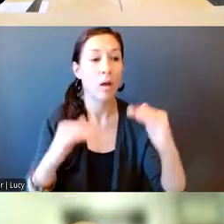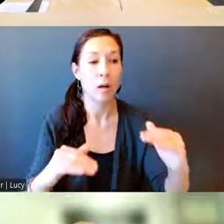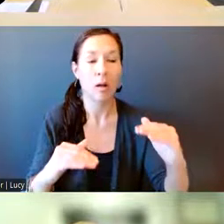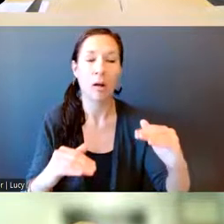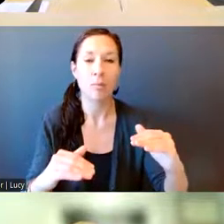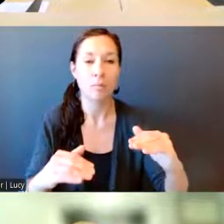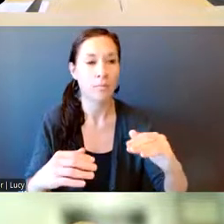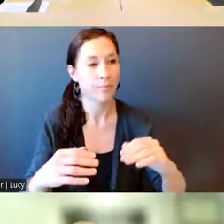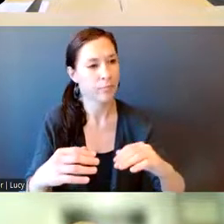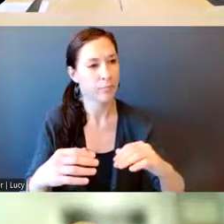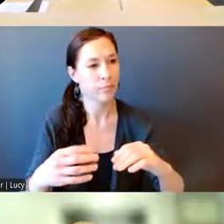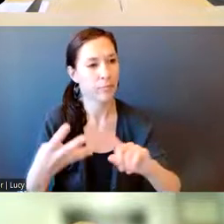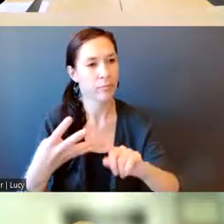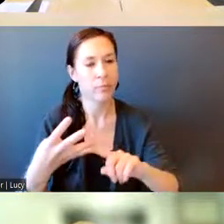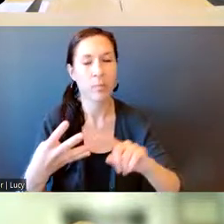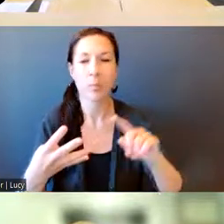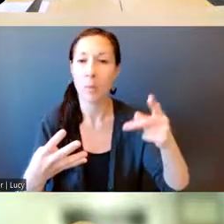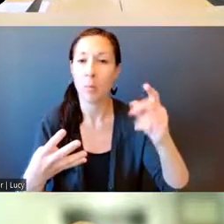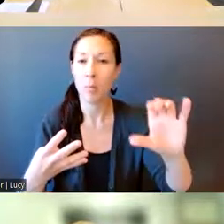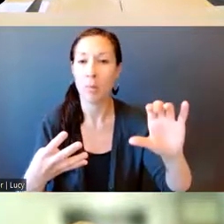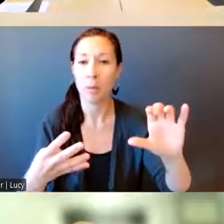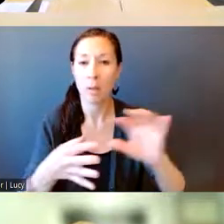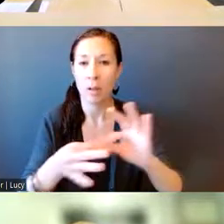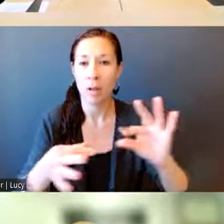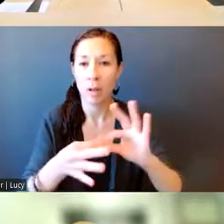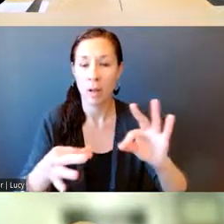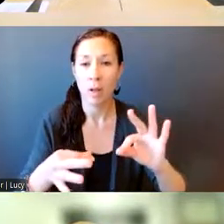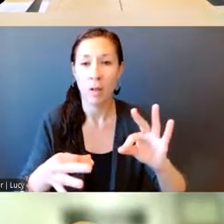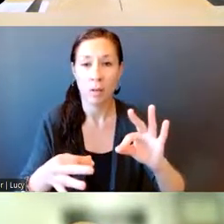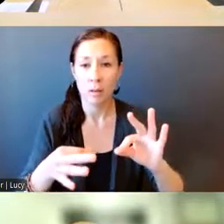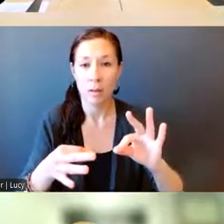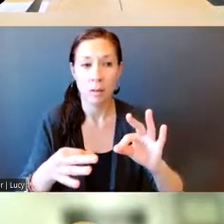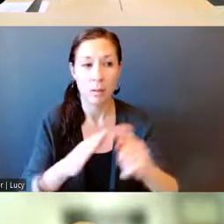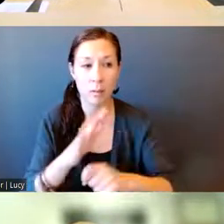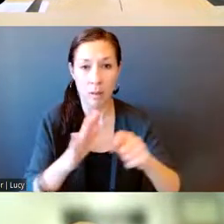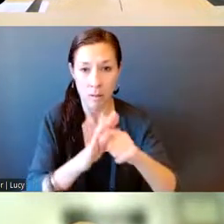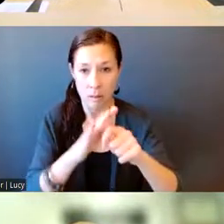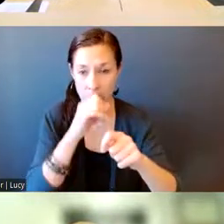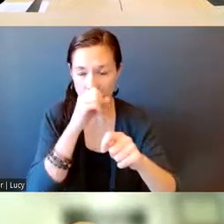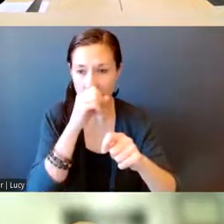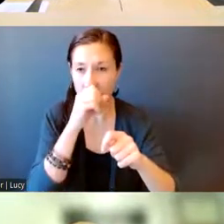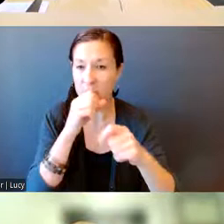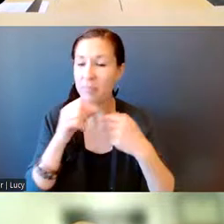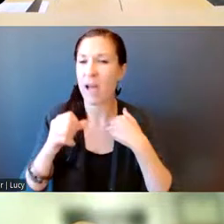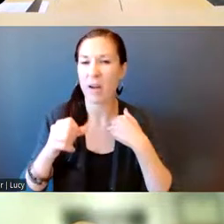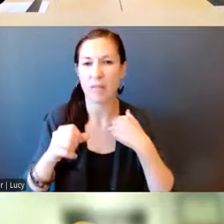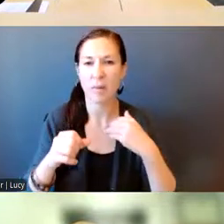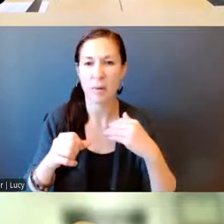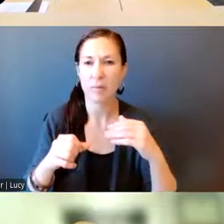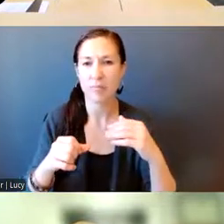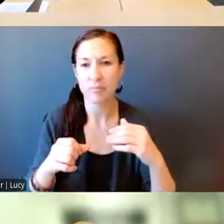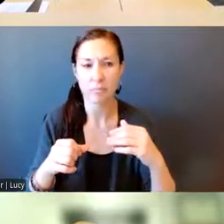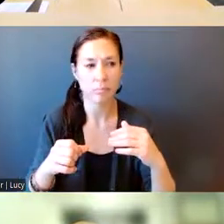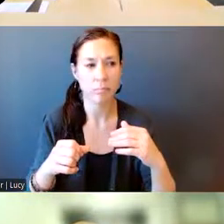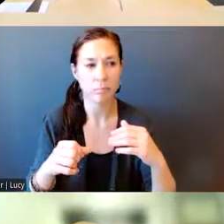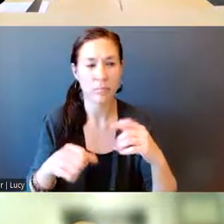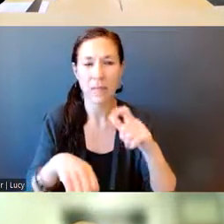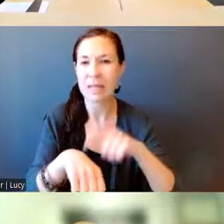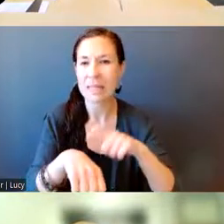to comment on some of the data that we present out to you and what we do say to you today.